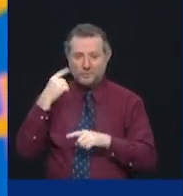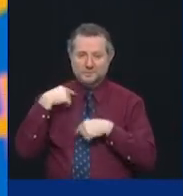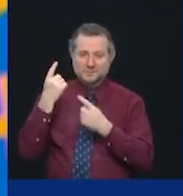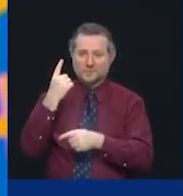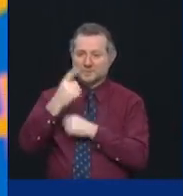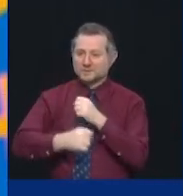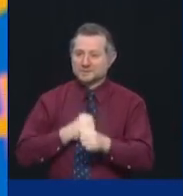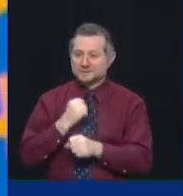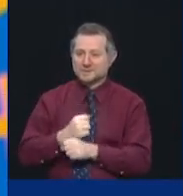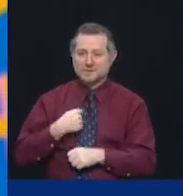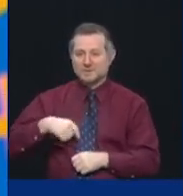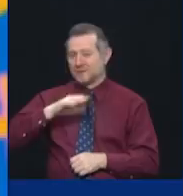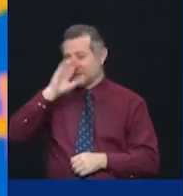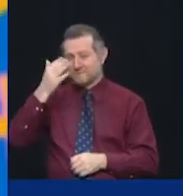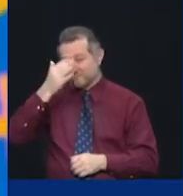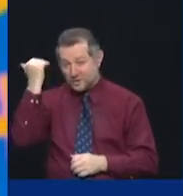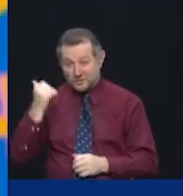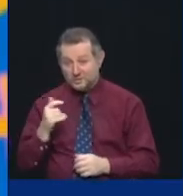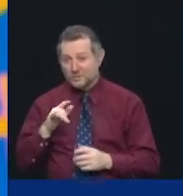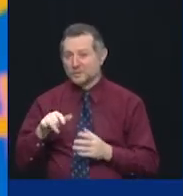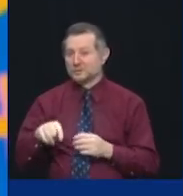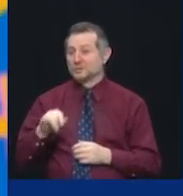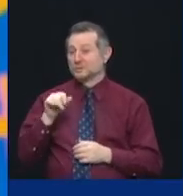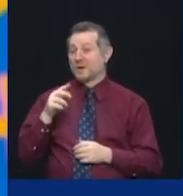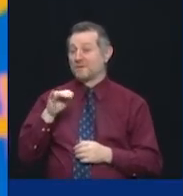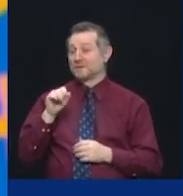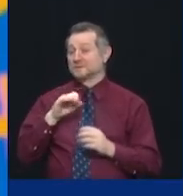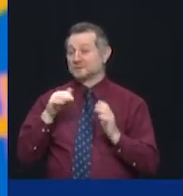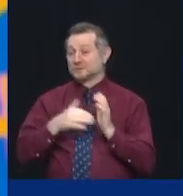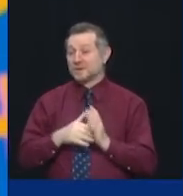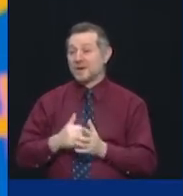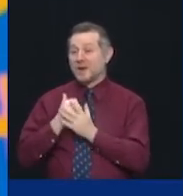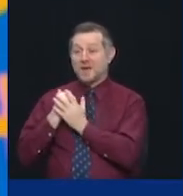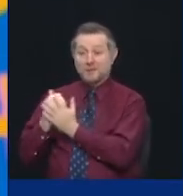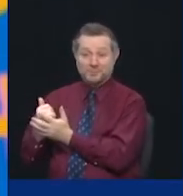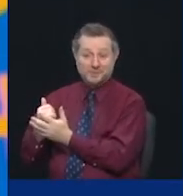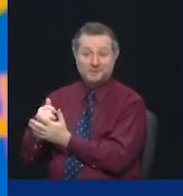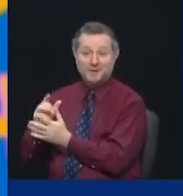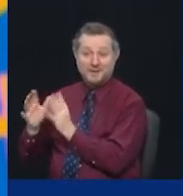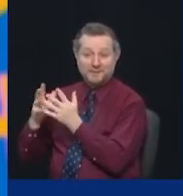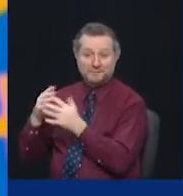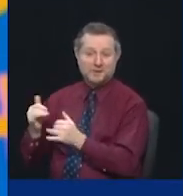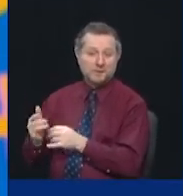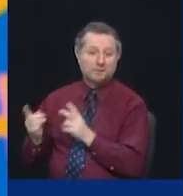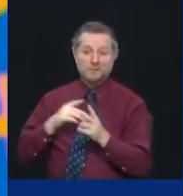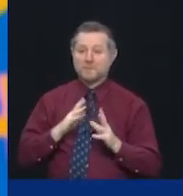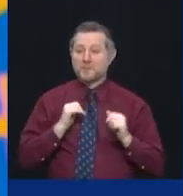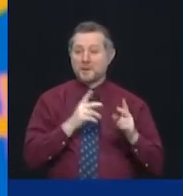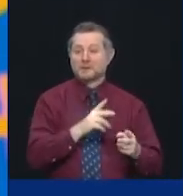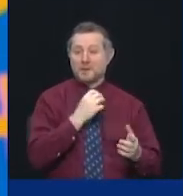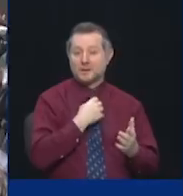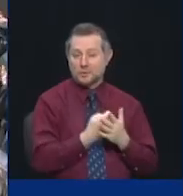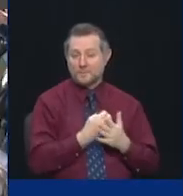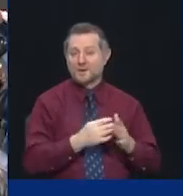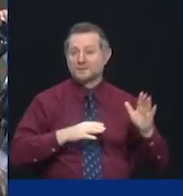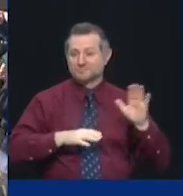stepped up to the plate, and now it's time to step up to the convention center plate again and bring business back to the city. Thank you.